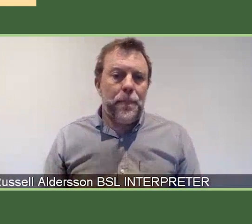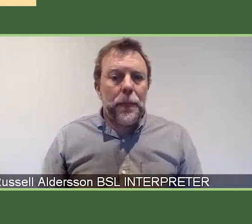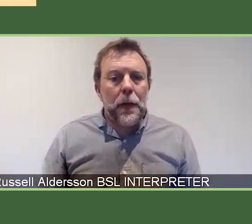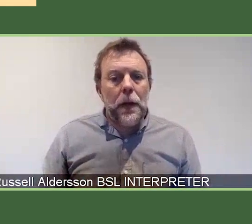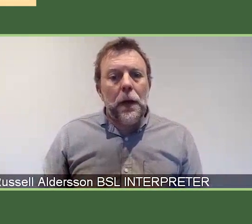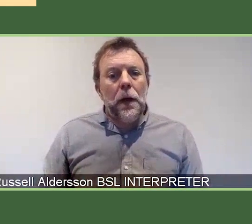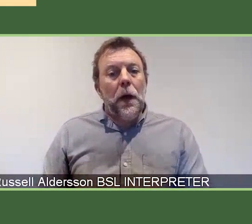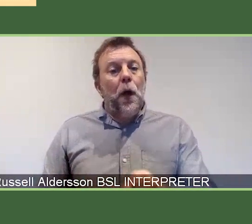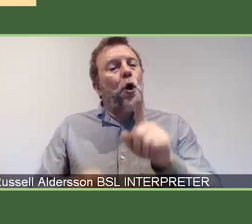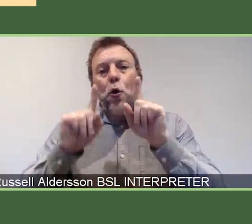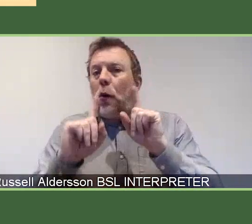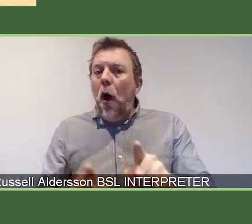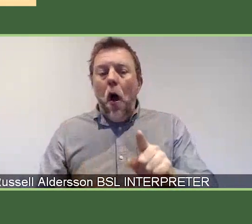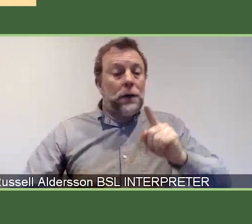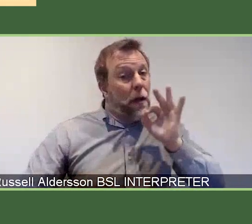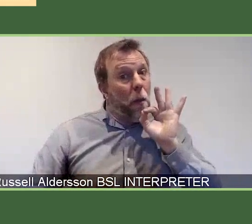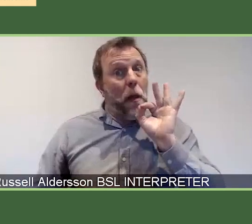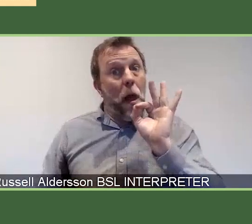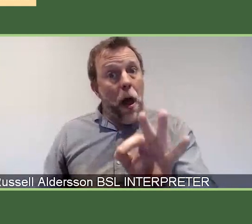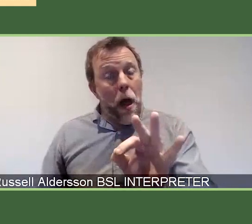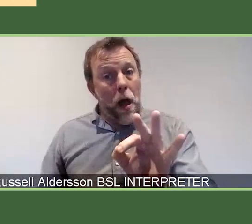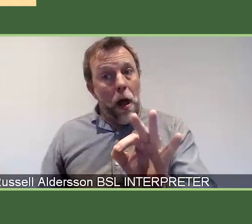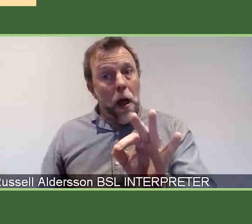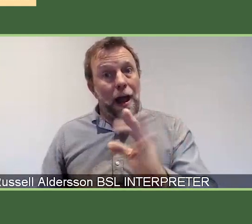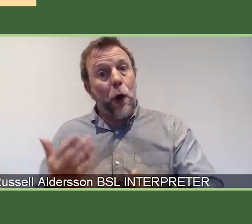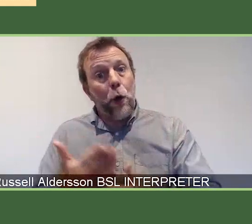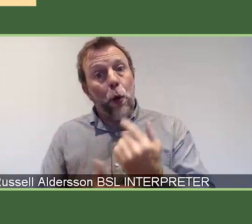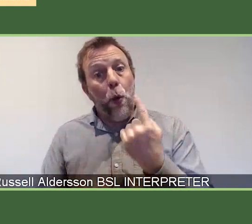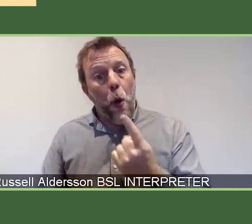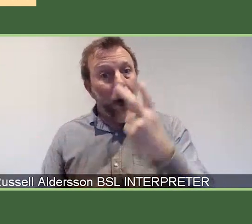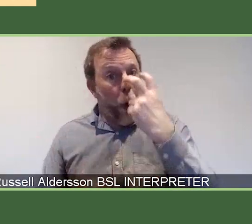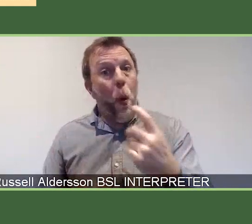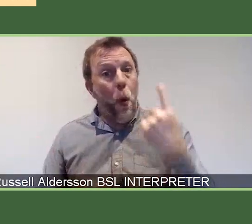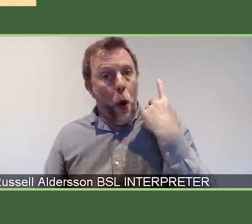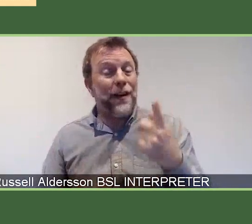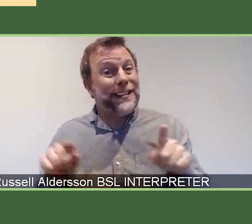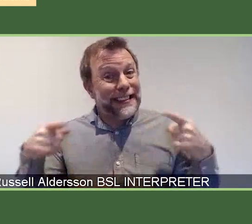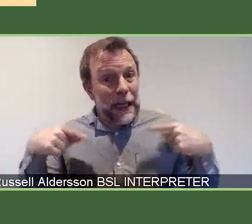submit an application to an old one and a new one at the same time.